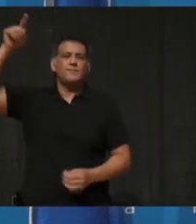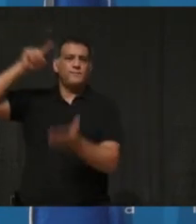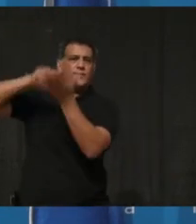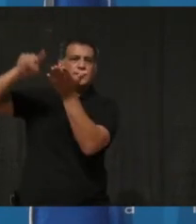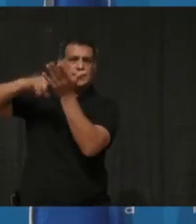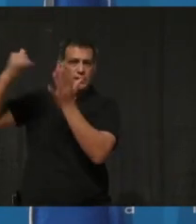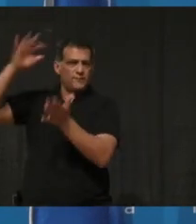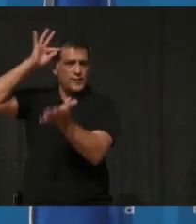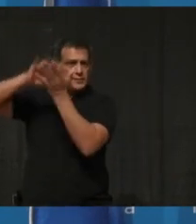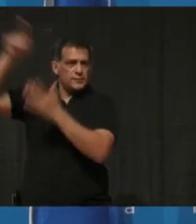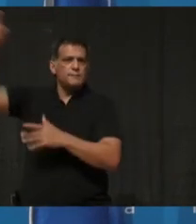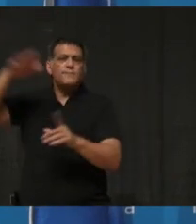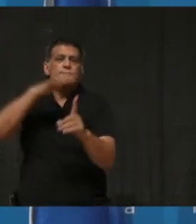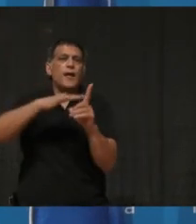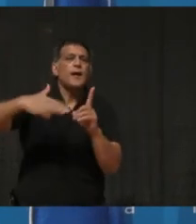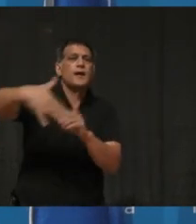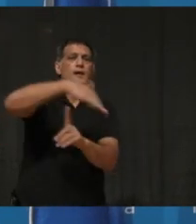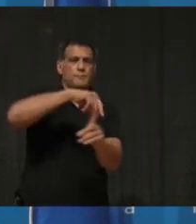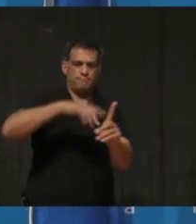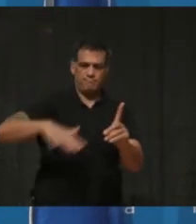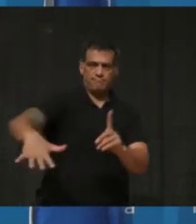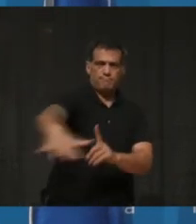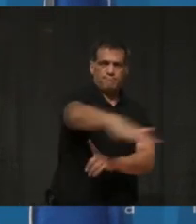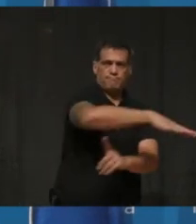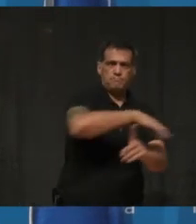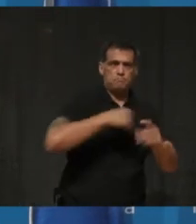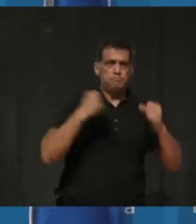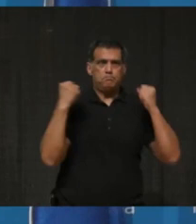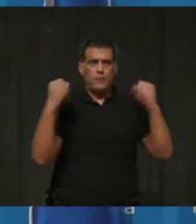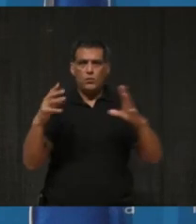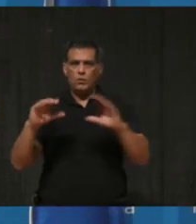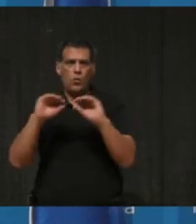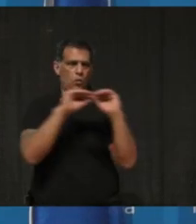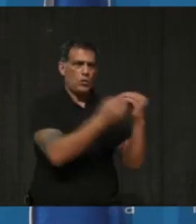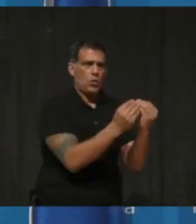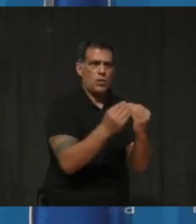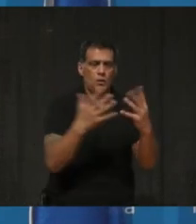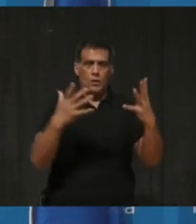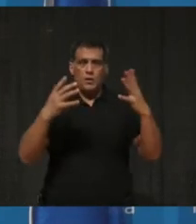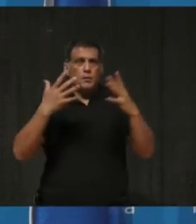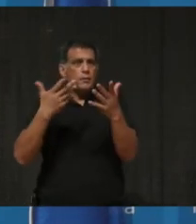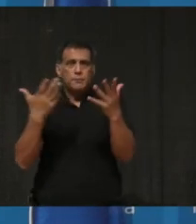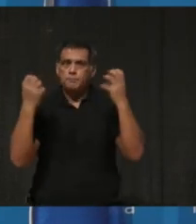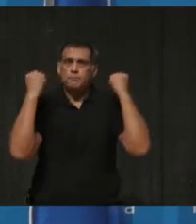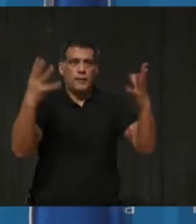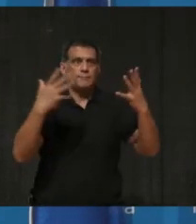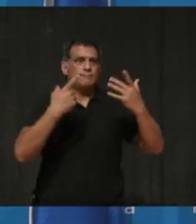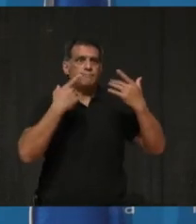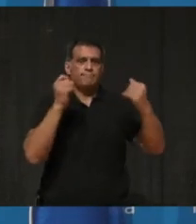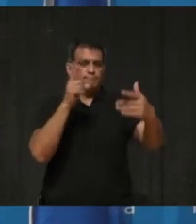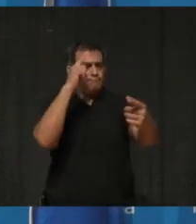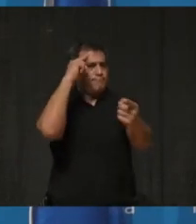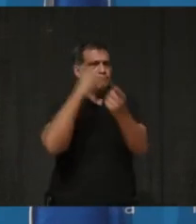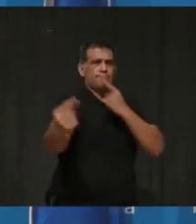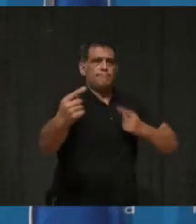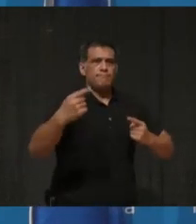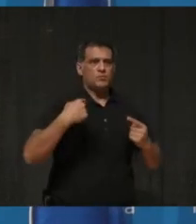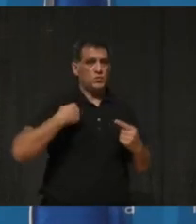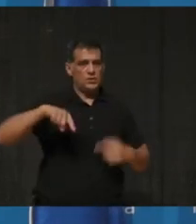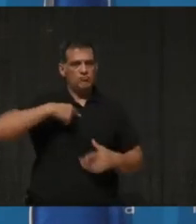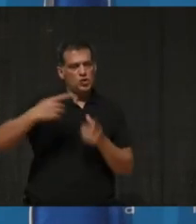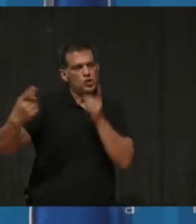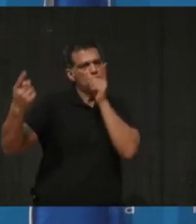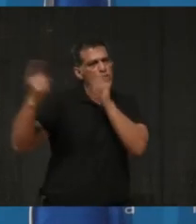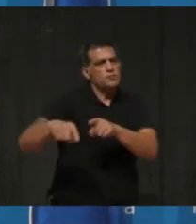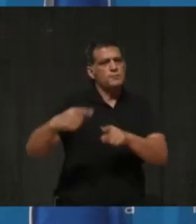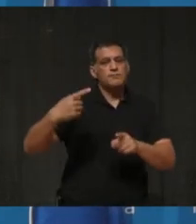To many experts and organizations have come out against the planned highway and today we stand with them. I'm very proud